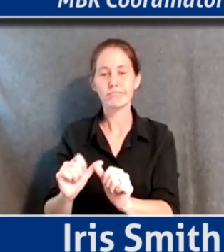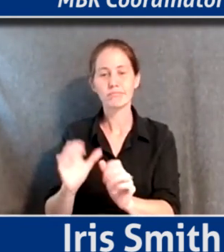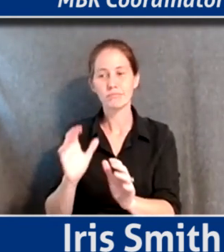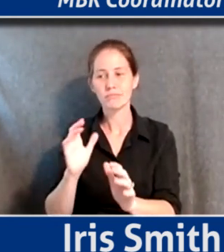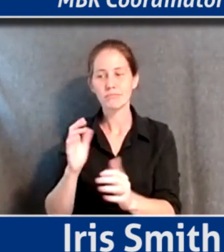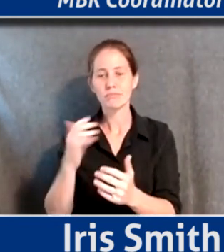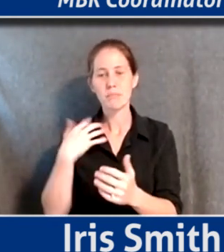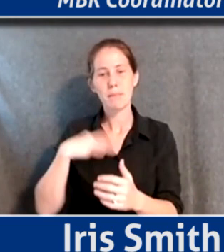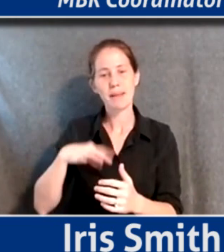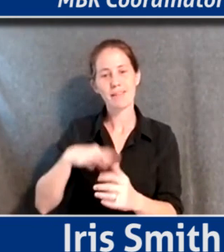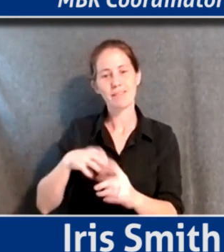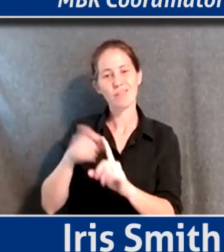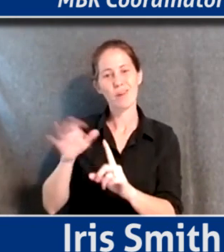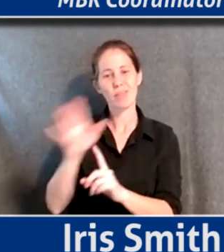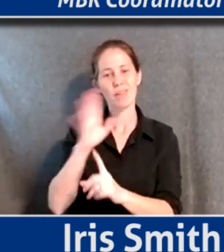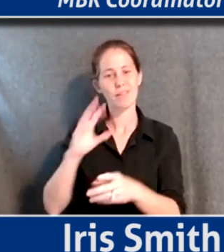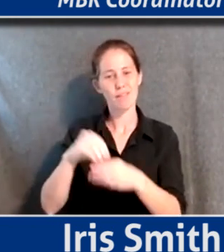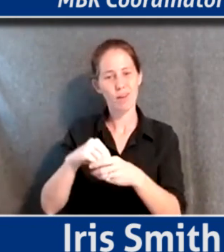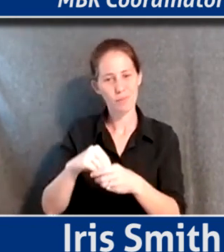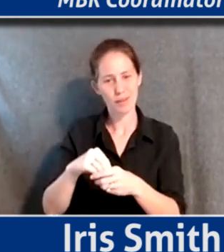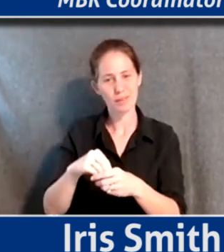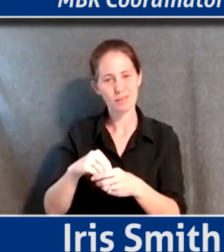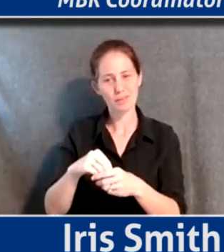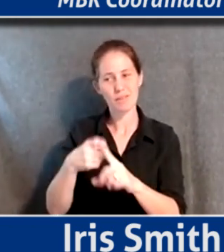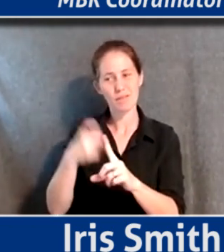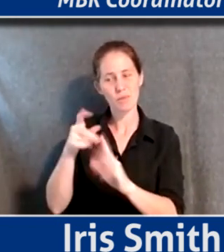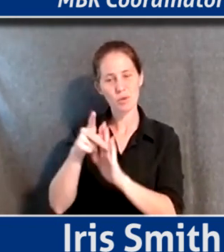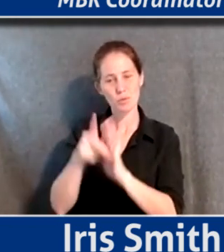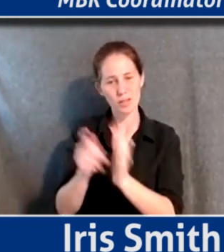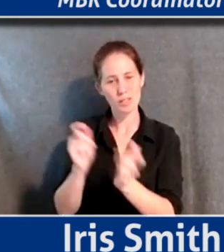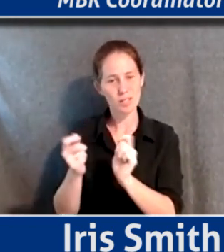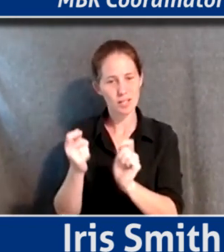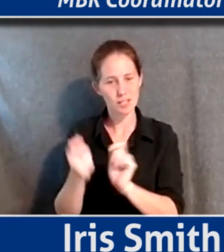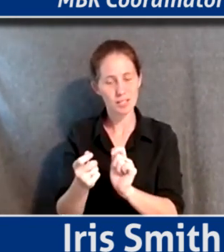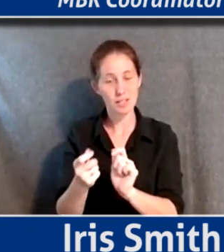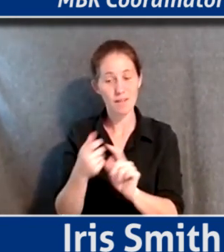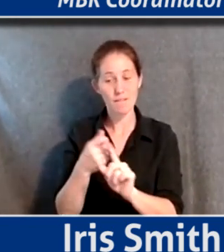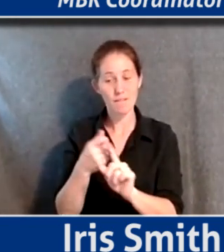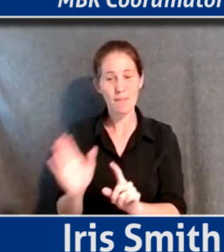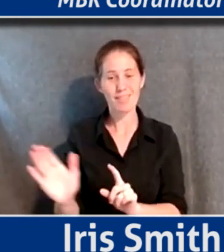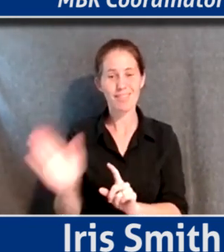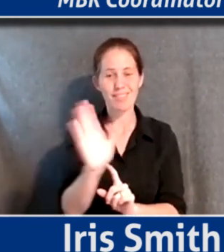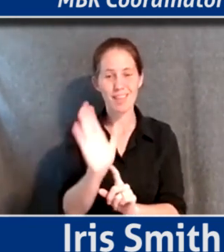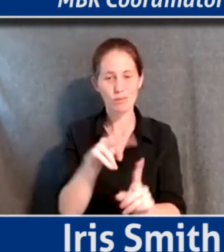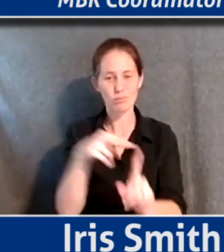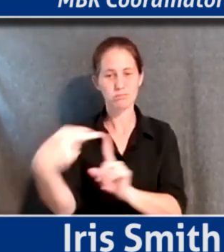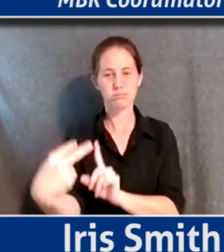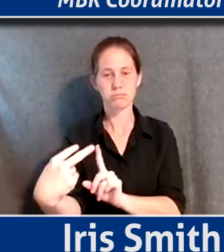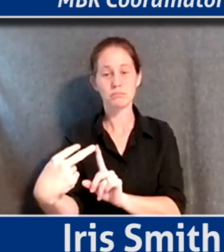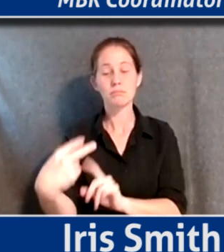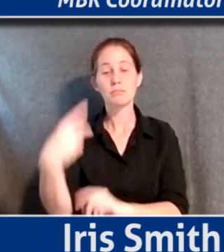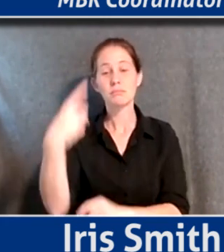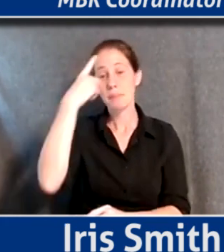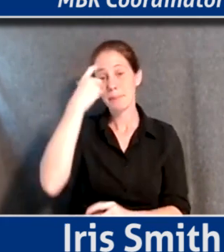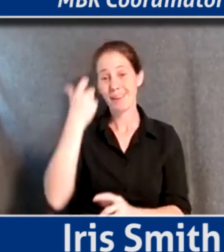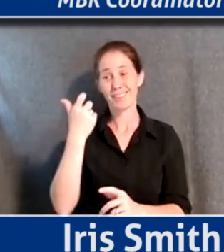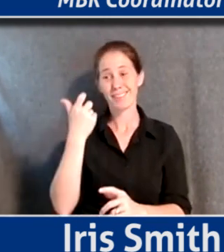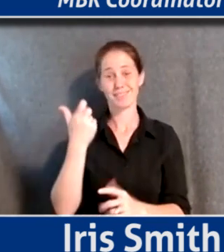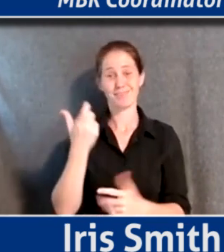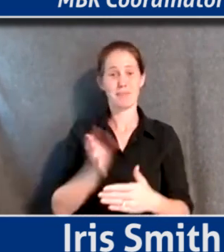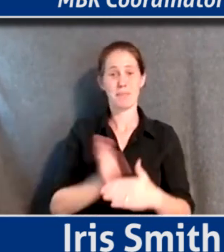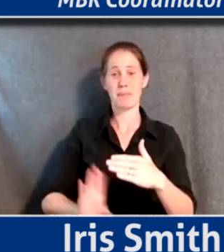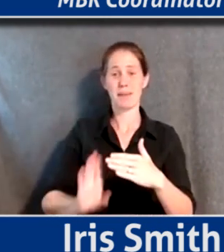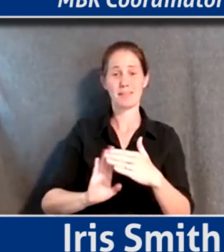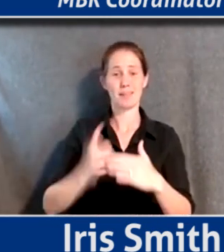and then also benefit from it, from those changes from their lens. Because bottom line, we're all